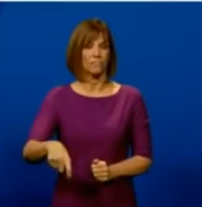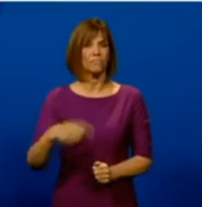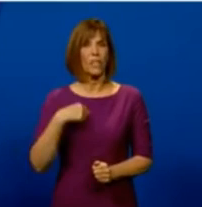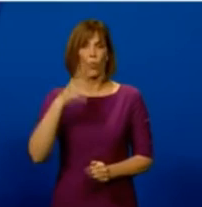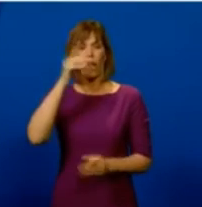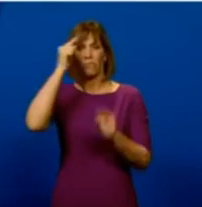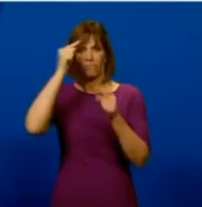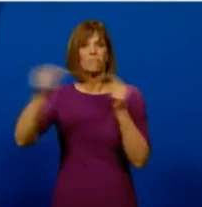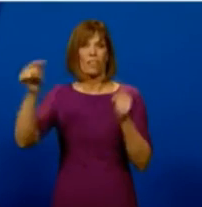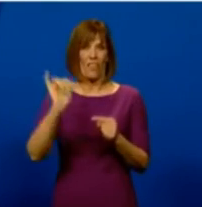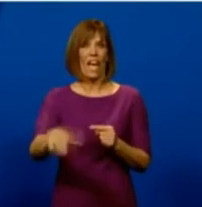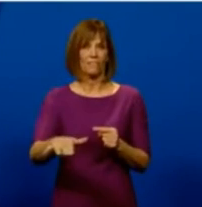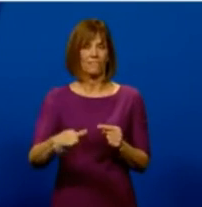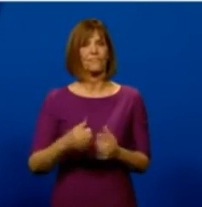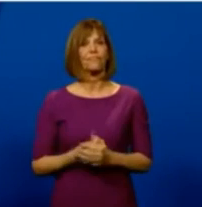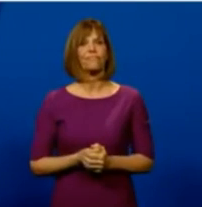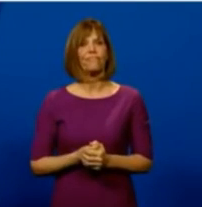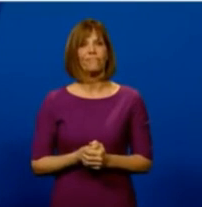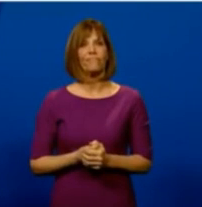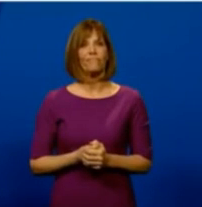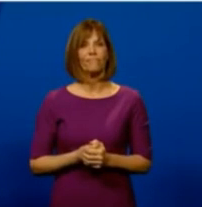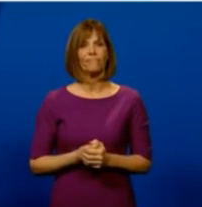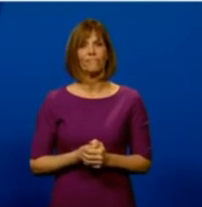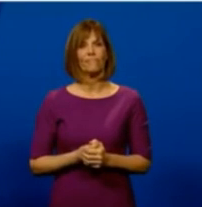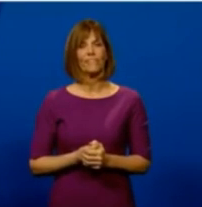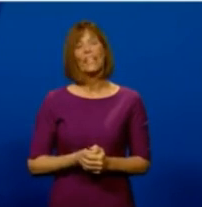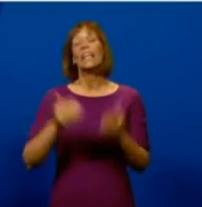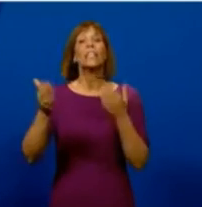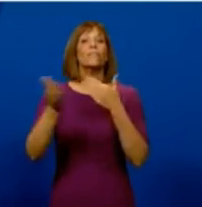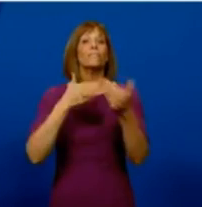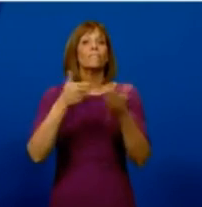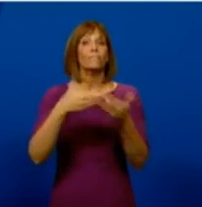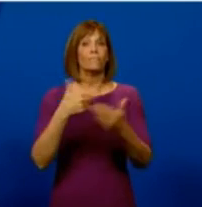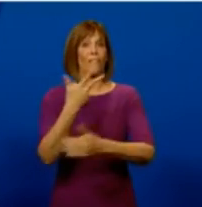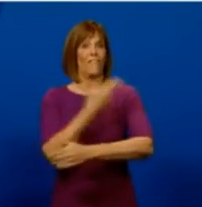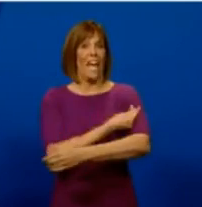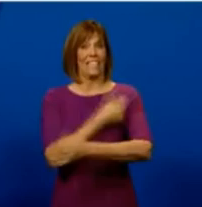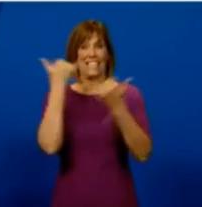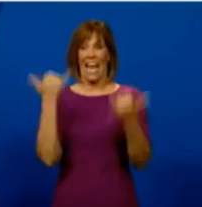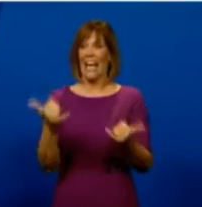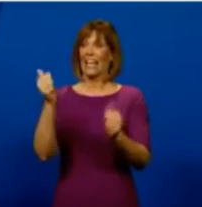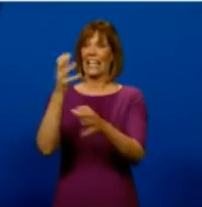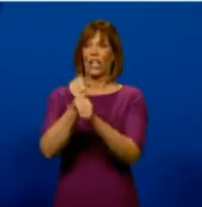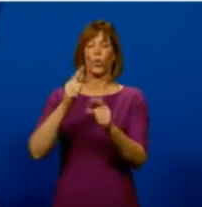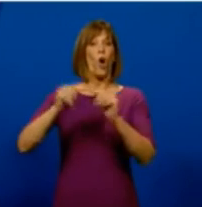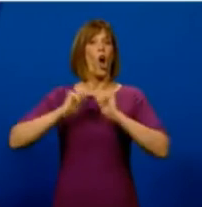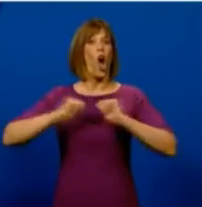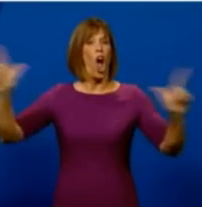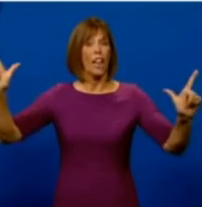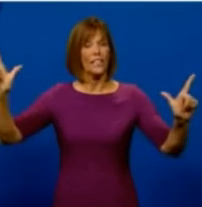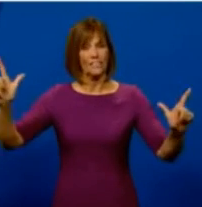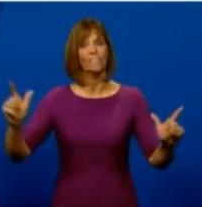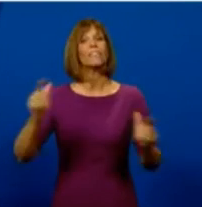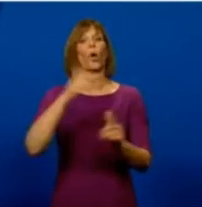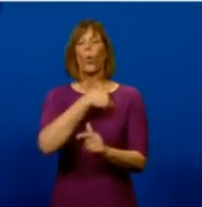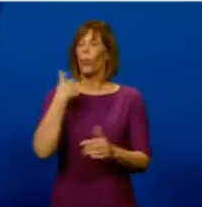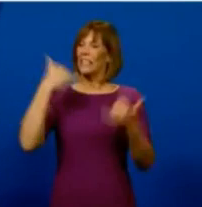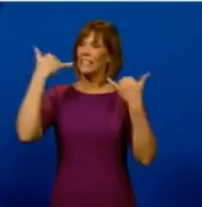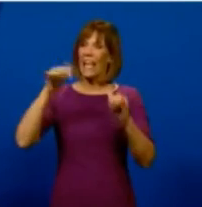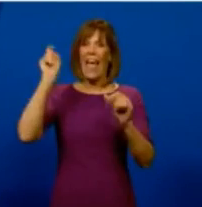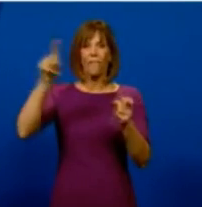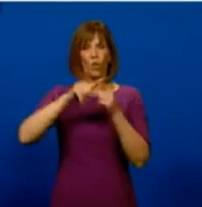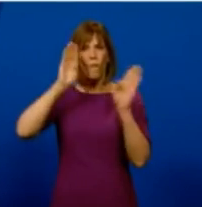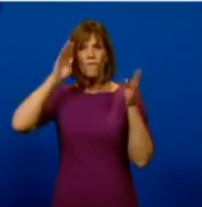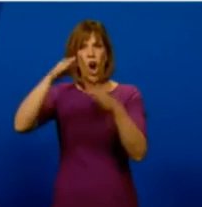vaccine passports. Even though vaccination is now available to everyone, targeted vaccination outreach will